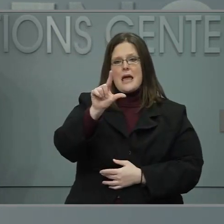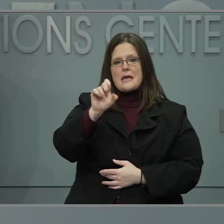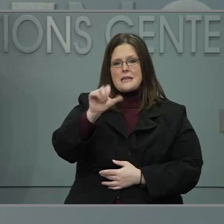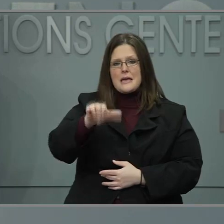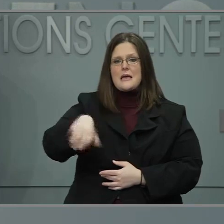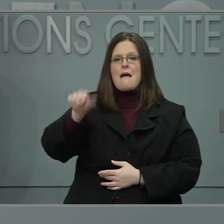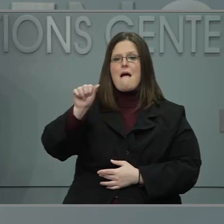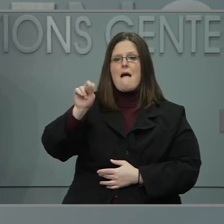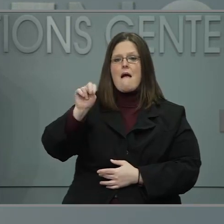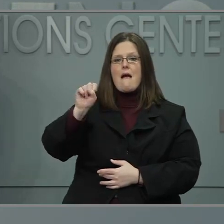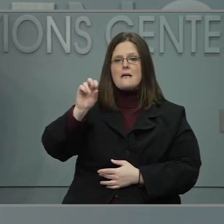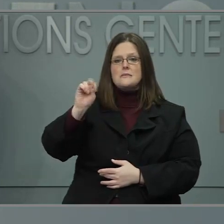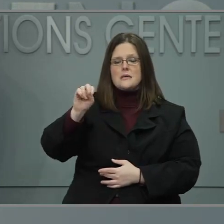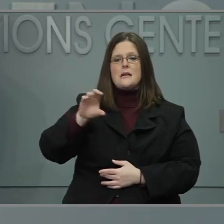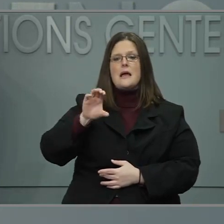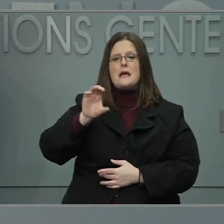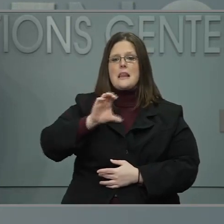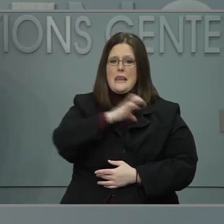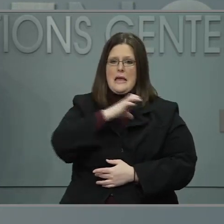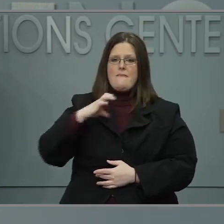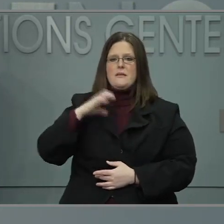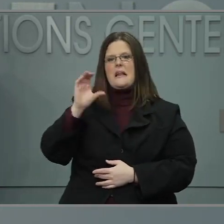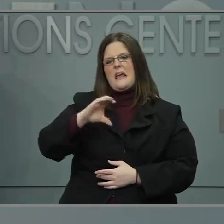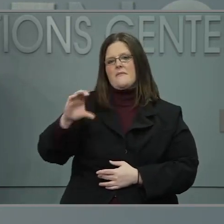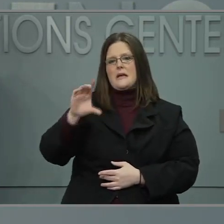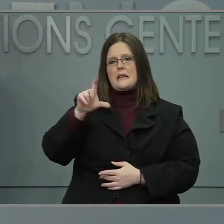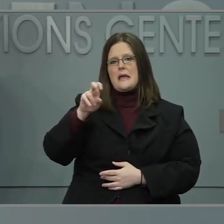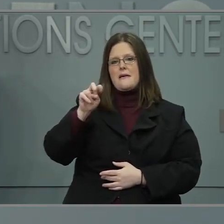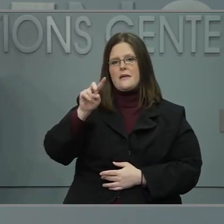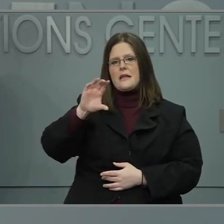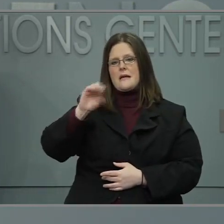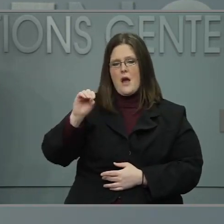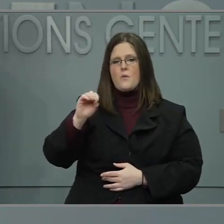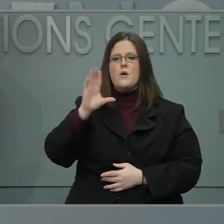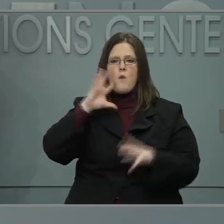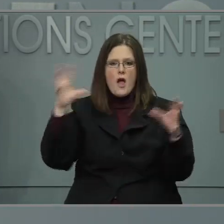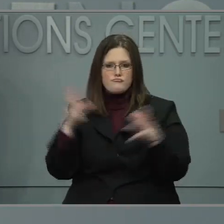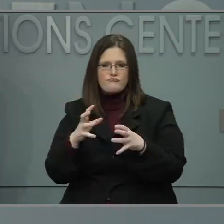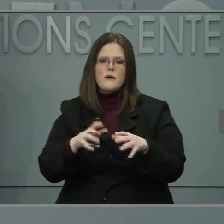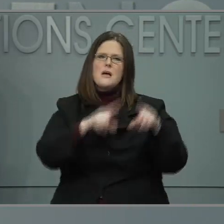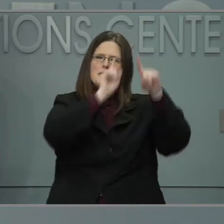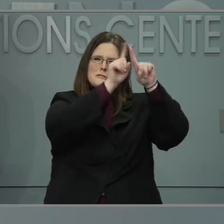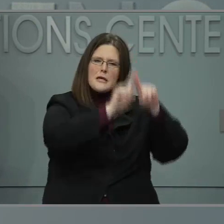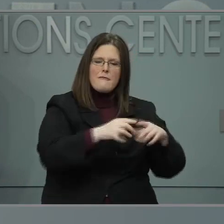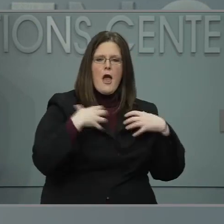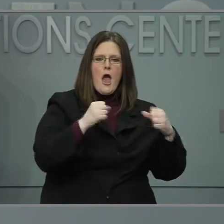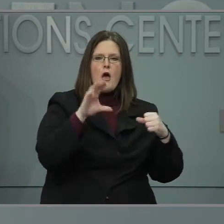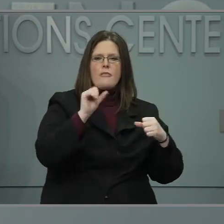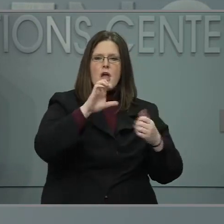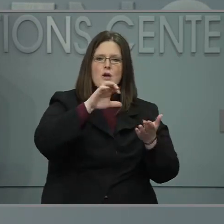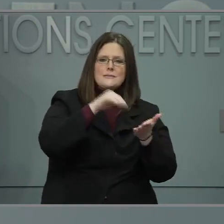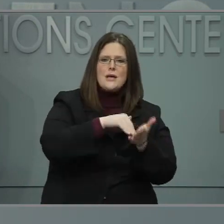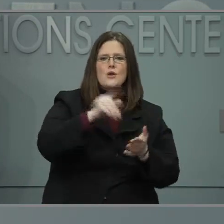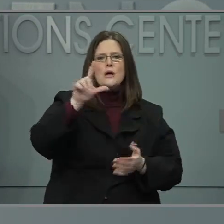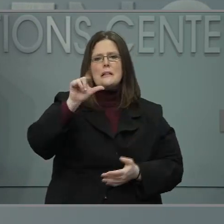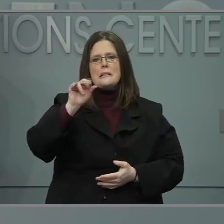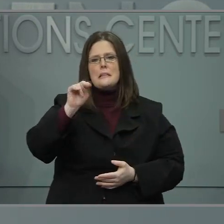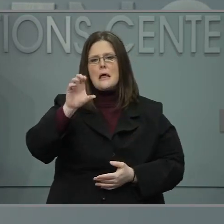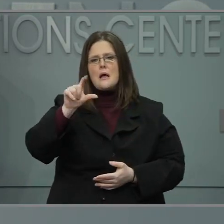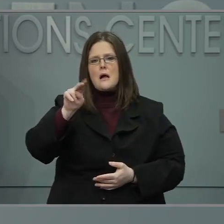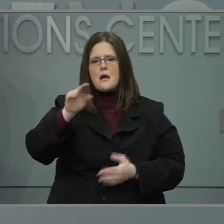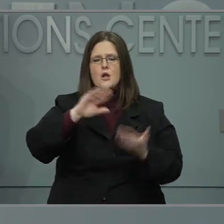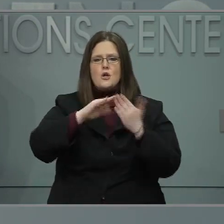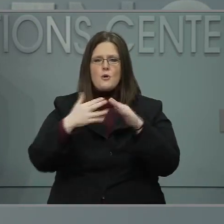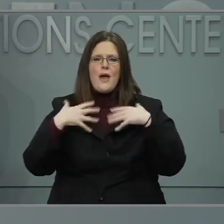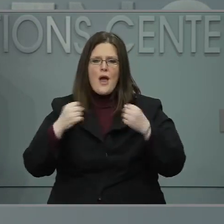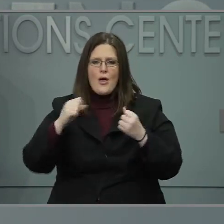Center, Agape Health Services, and many other community health centers have been using more than 60% of their vaccines